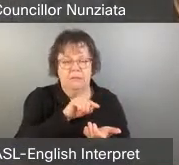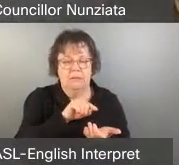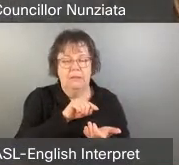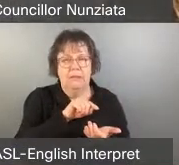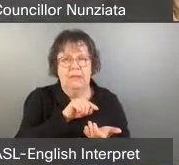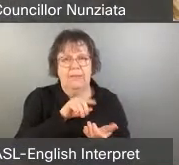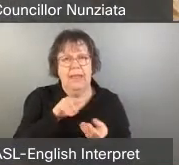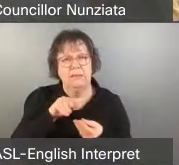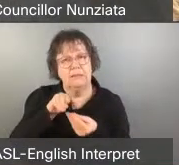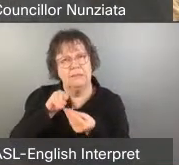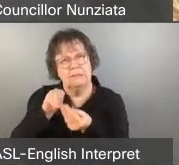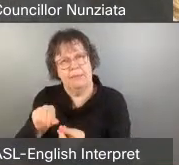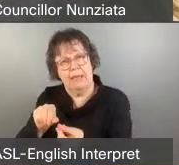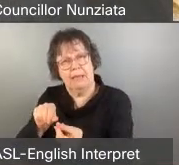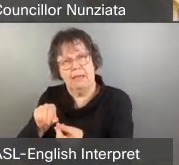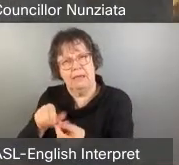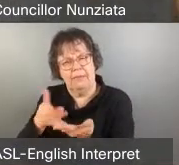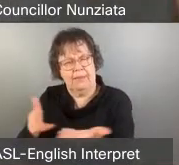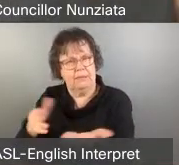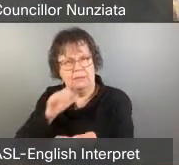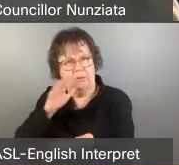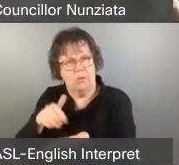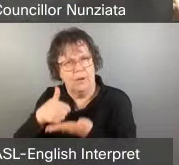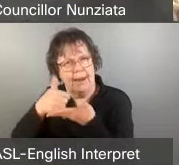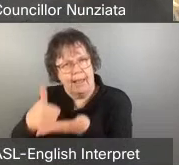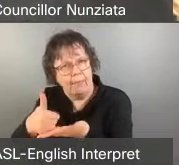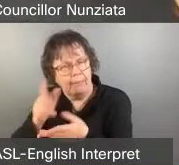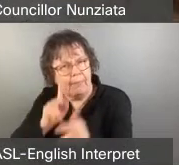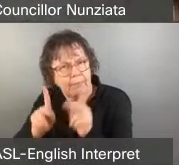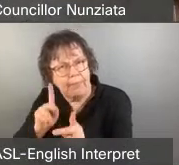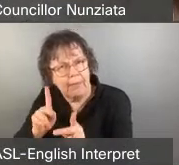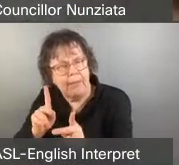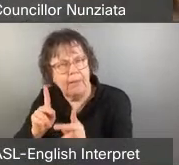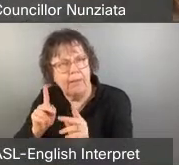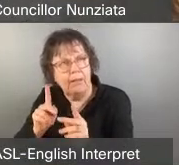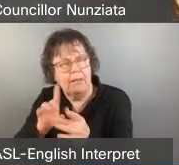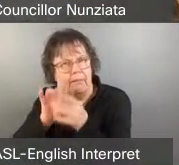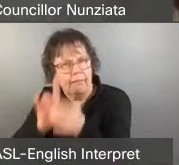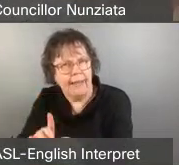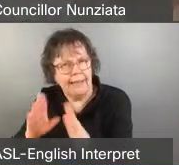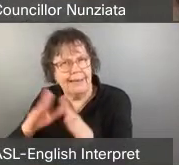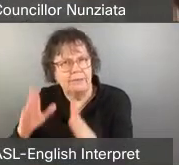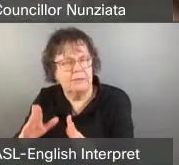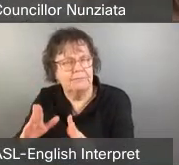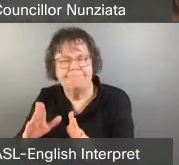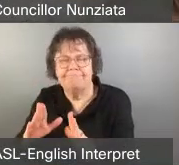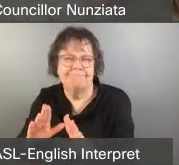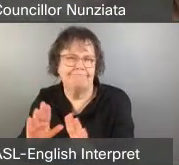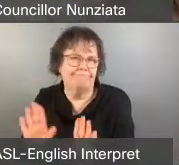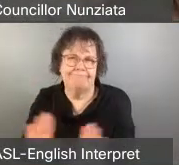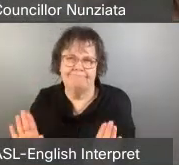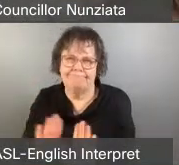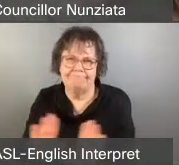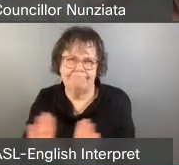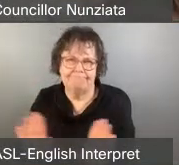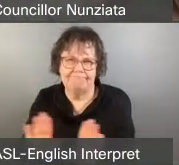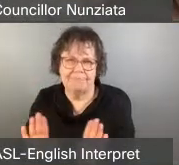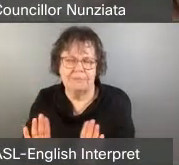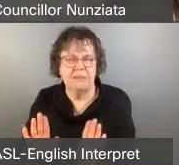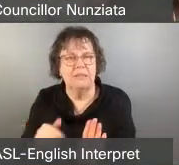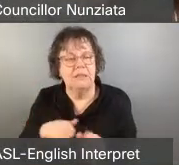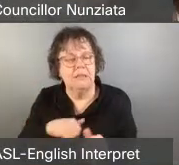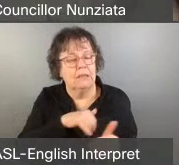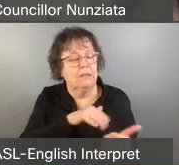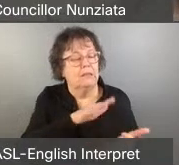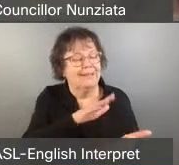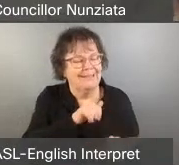people afford, you know, housing in the city or go towards housing programs,